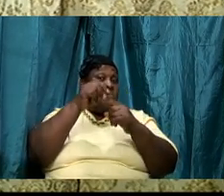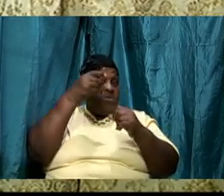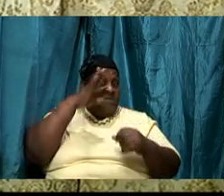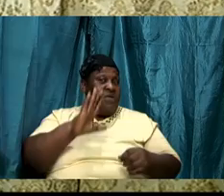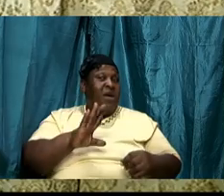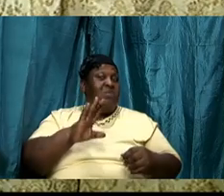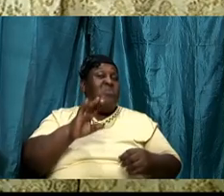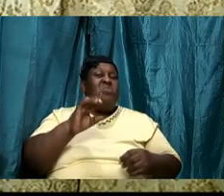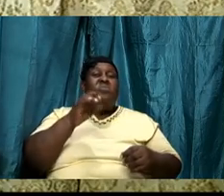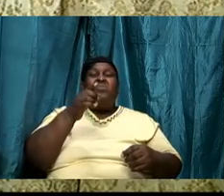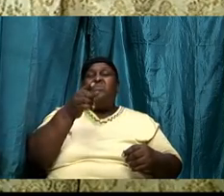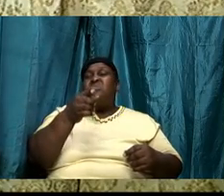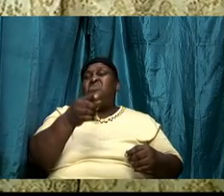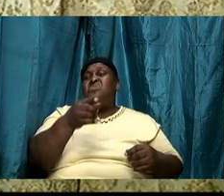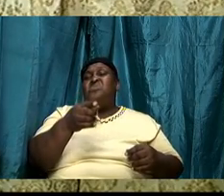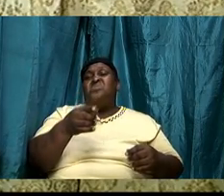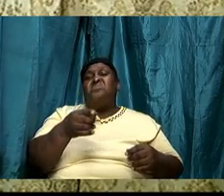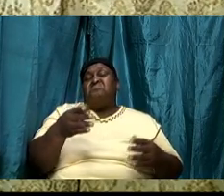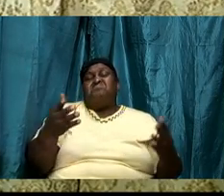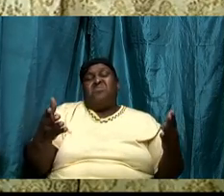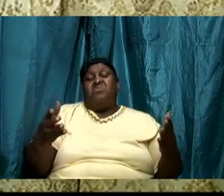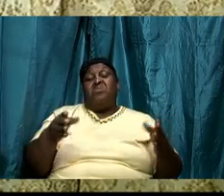you might just open that Bible